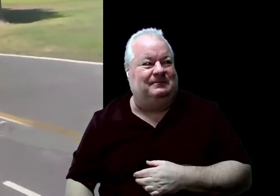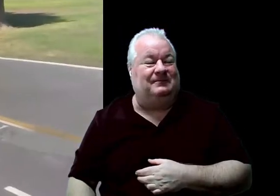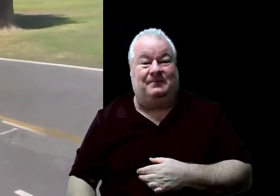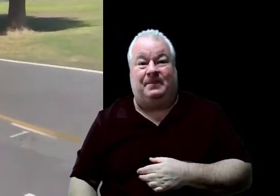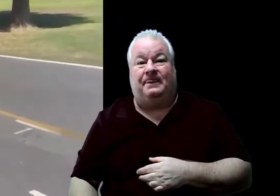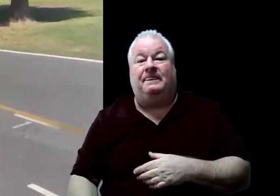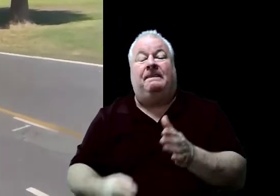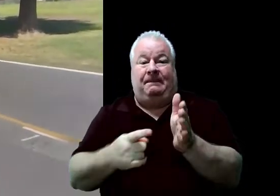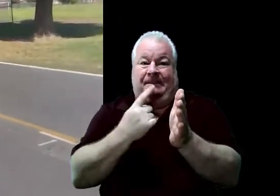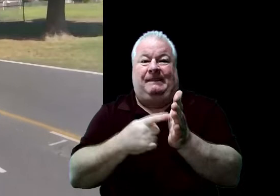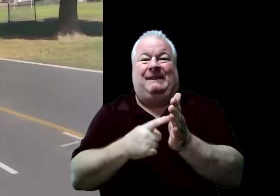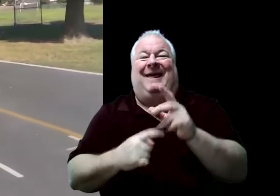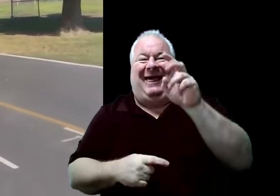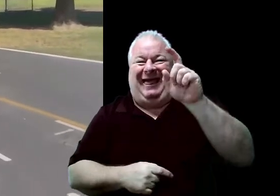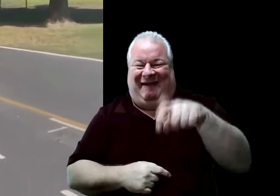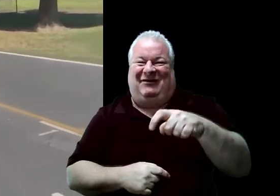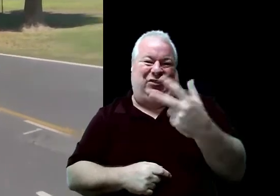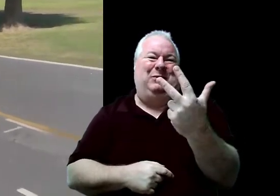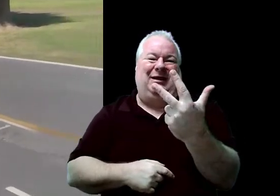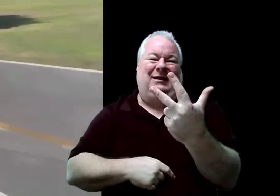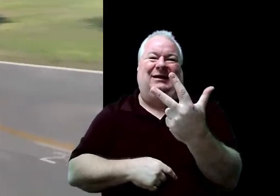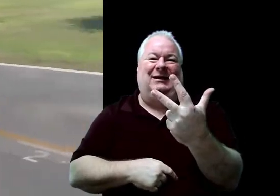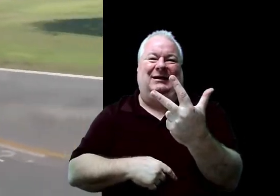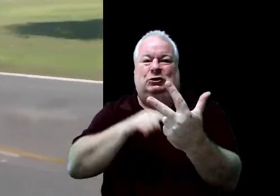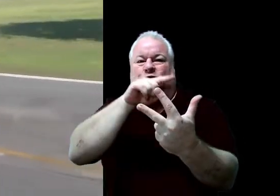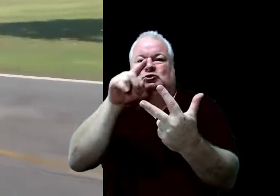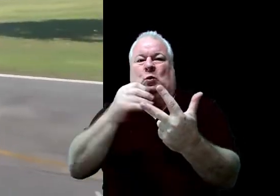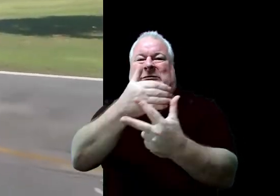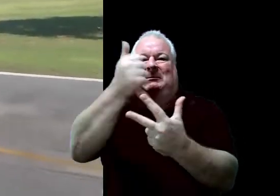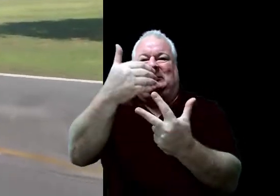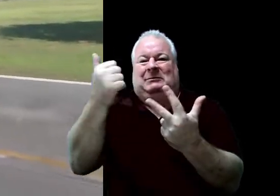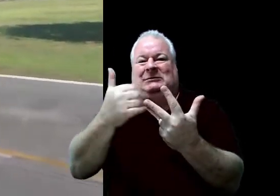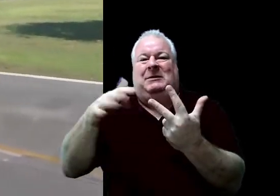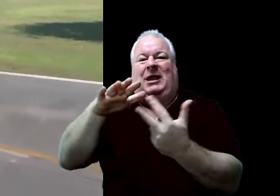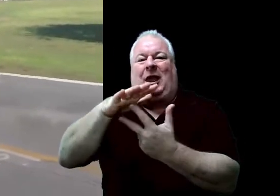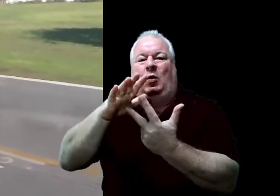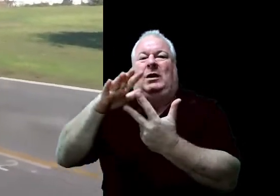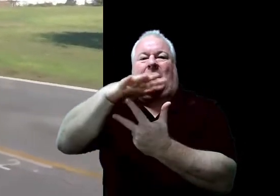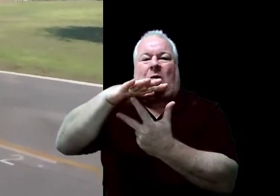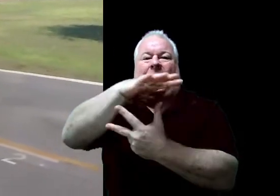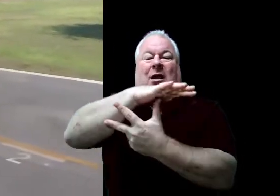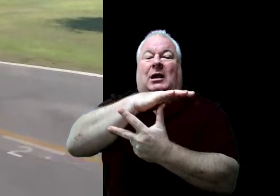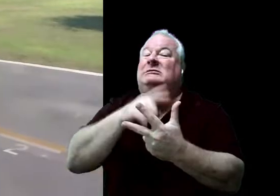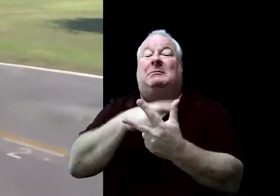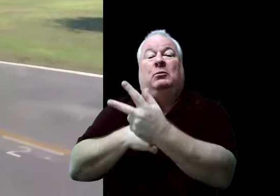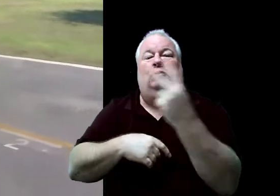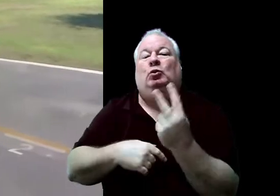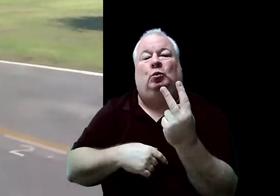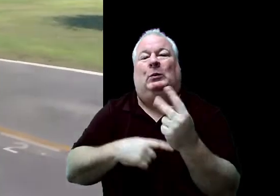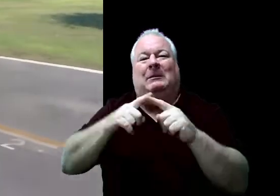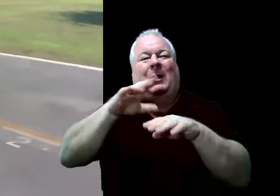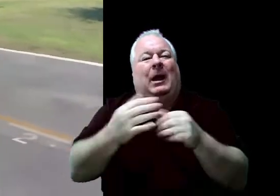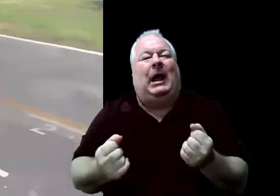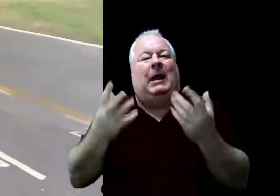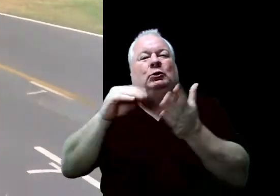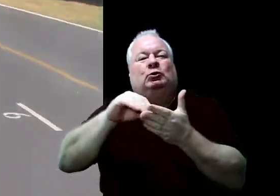Sometimes we will have to use 3 zones. Sometimes we will only have 2 zones. It depends